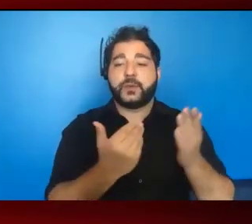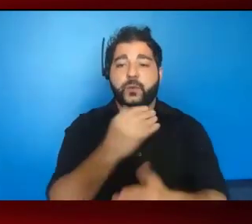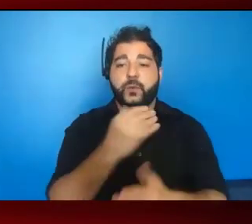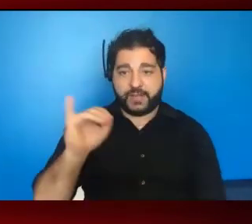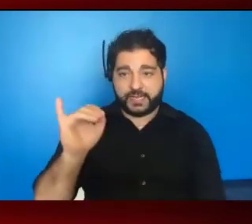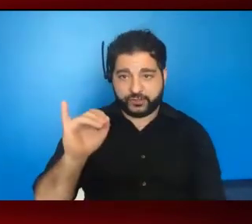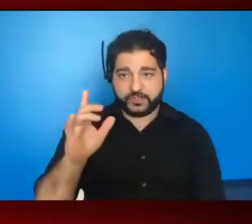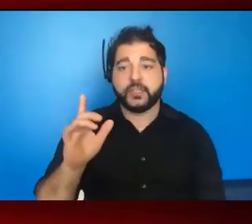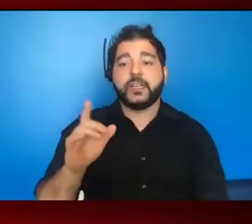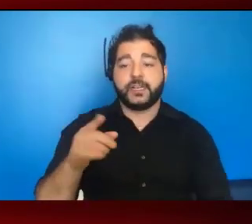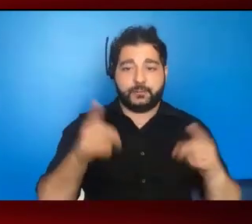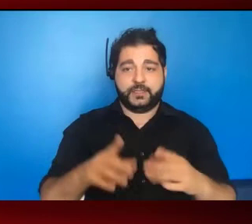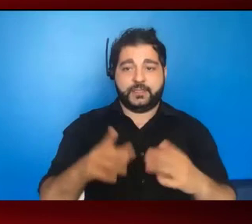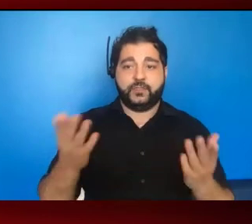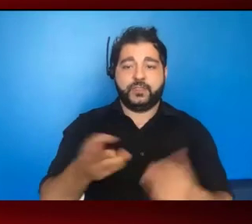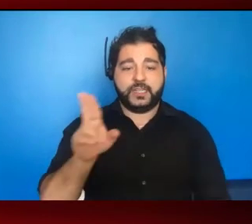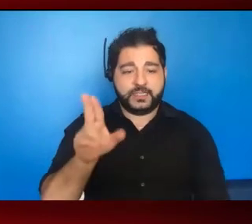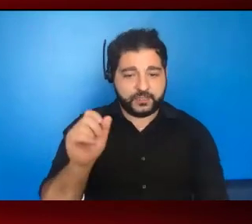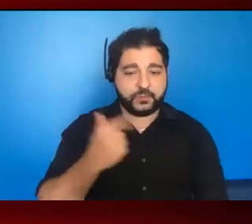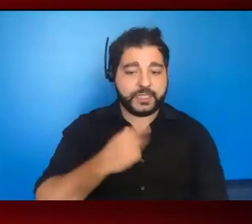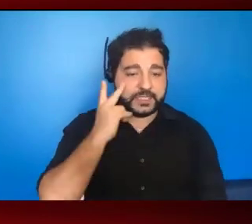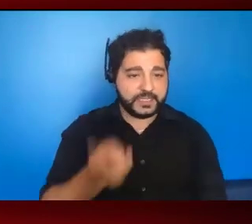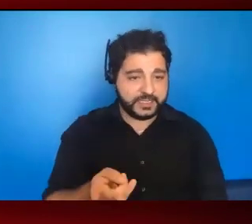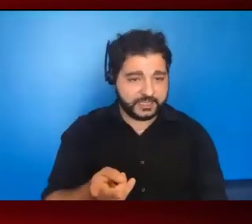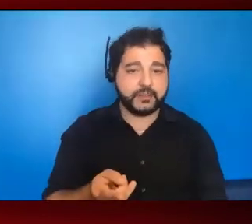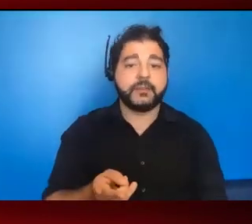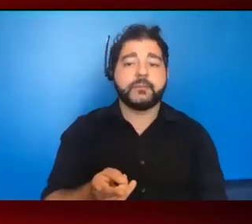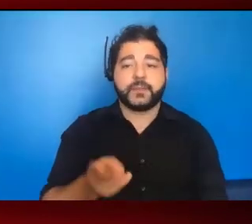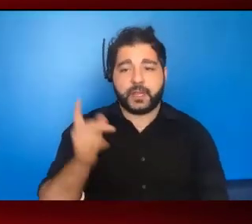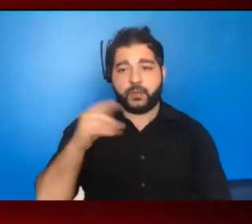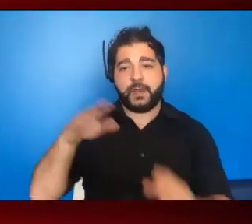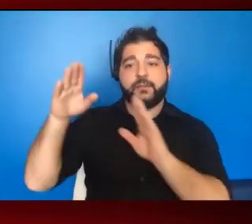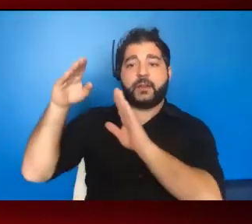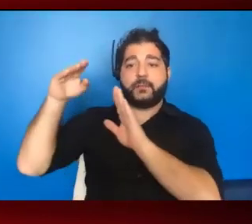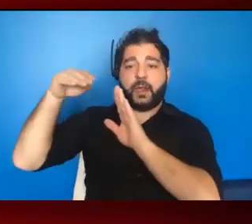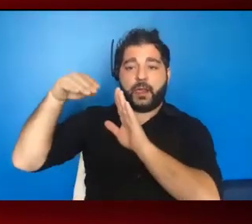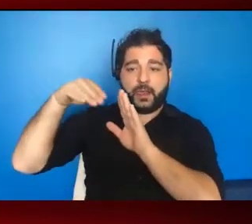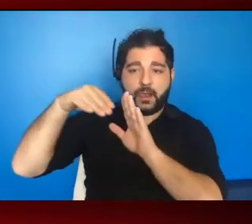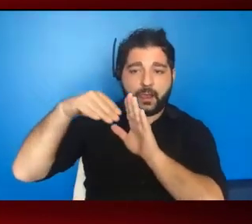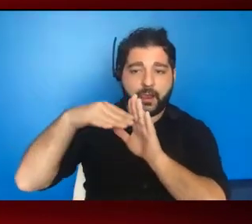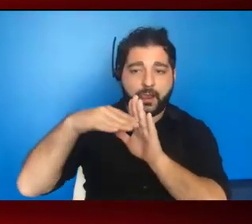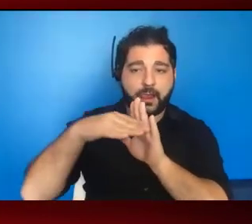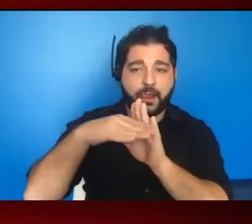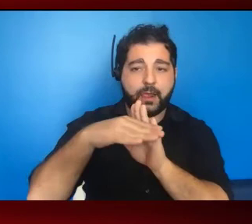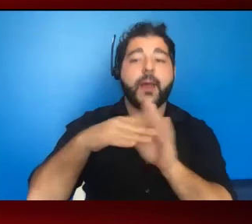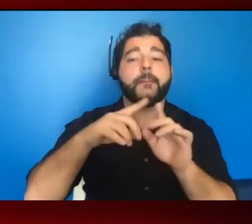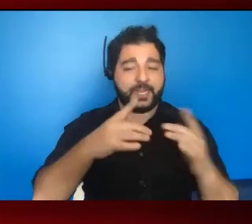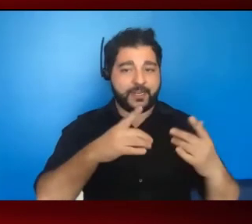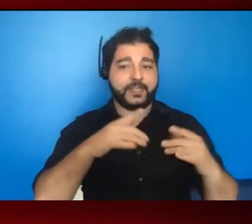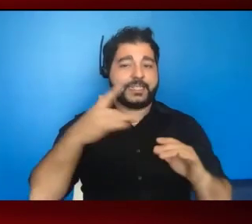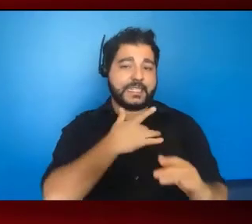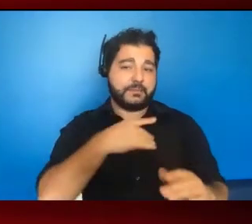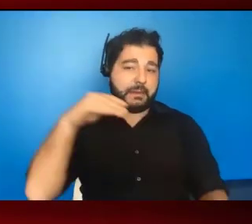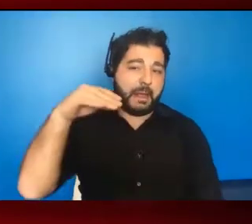in the United States. We are seeing a bit of a plateauing, although again, the trend continues to be down. But when you